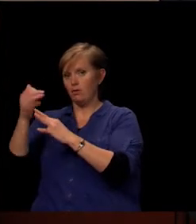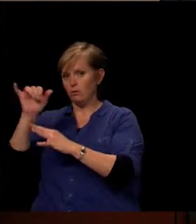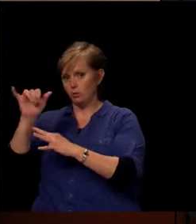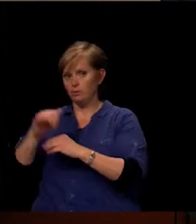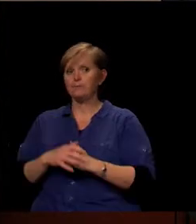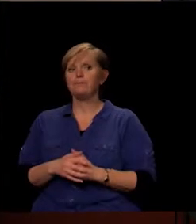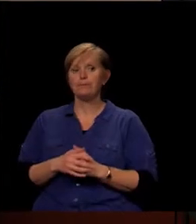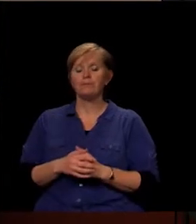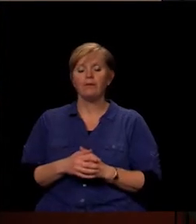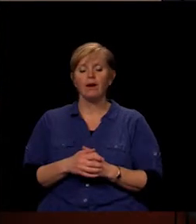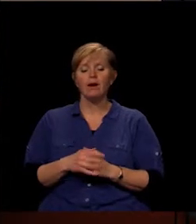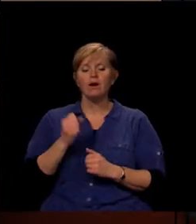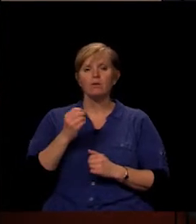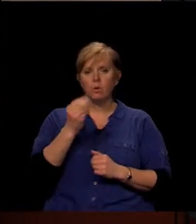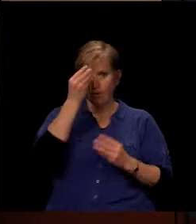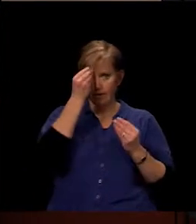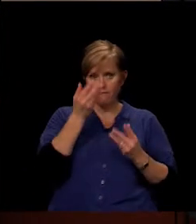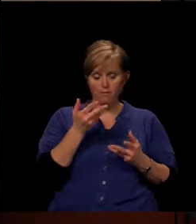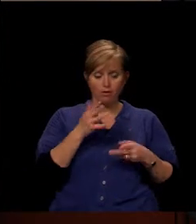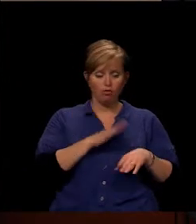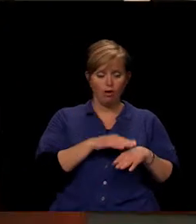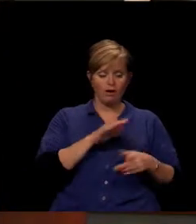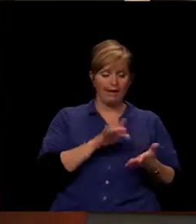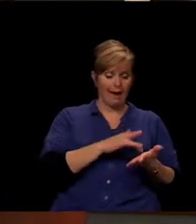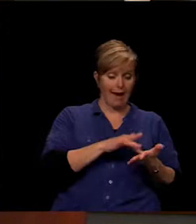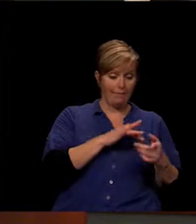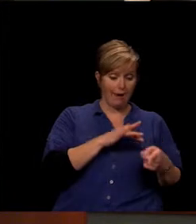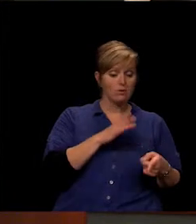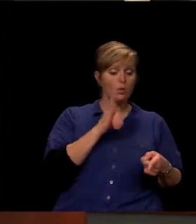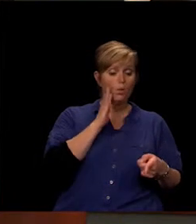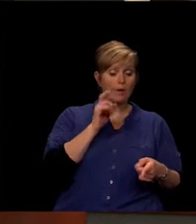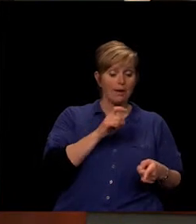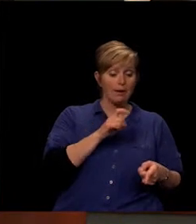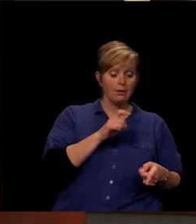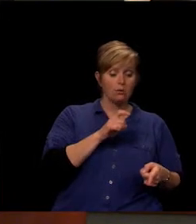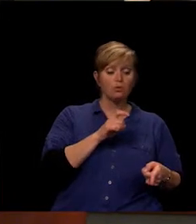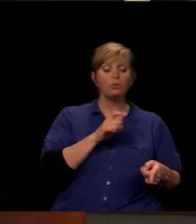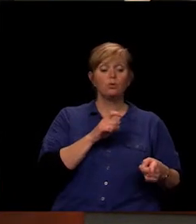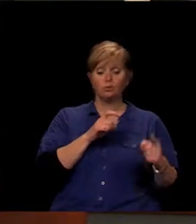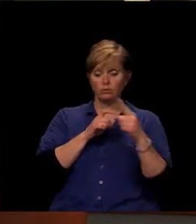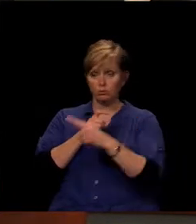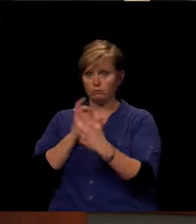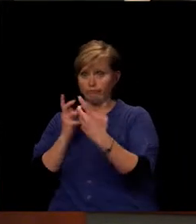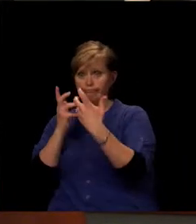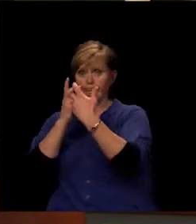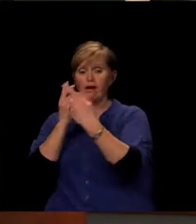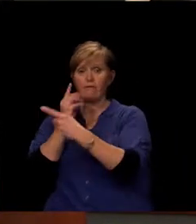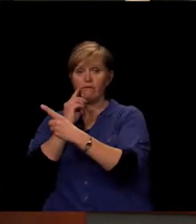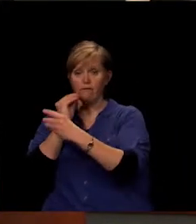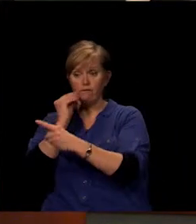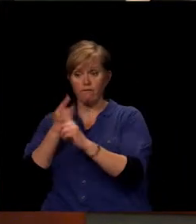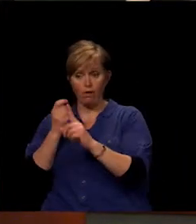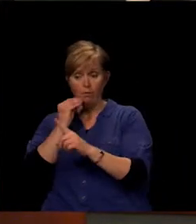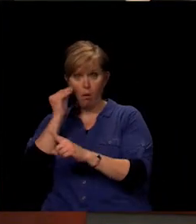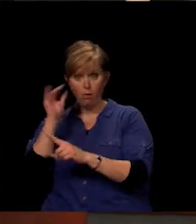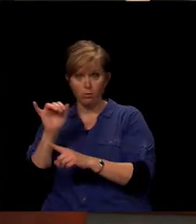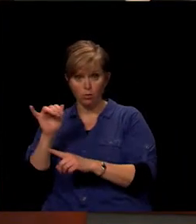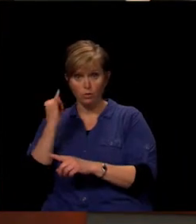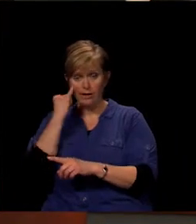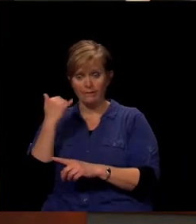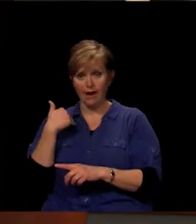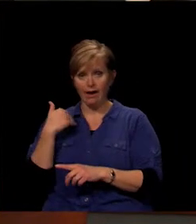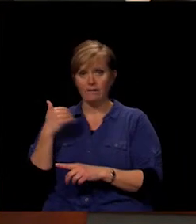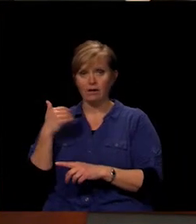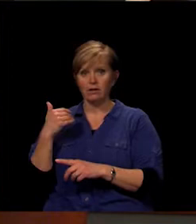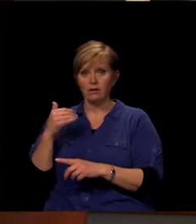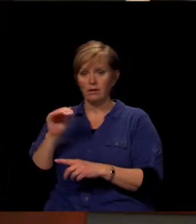information that they're going to have on here, they're going to have access to it when they go home, if they have an iPad at home or any other kind of device at home, they'll still have access